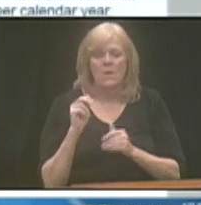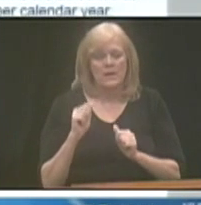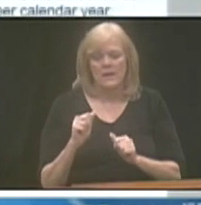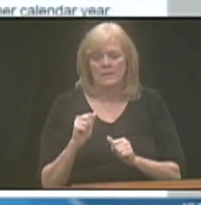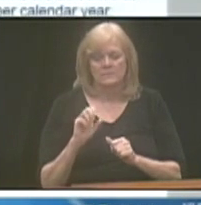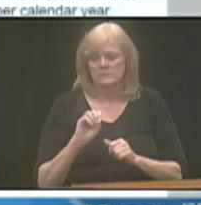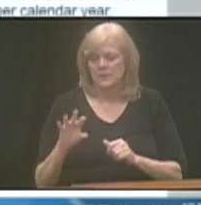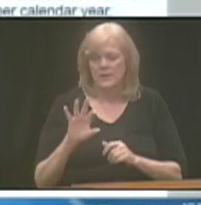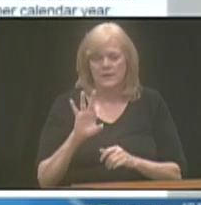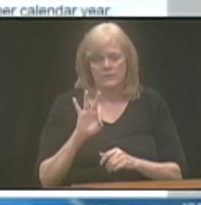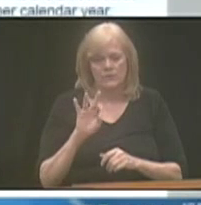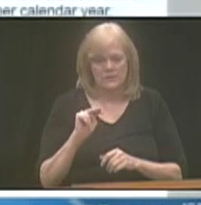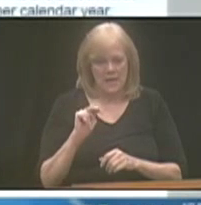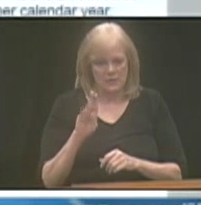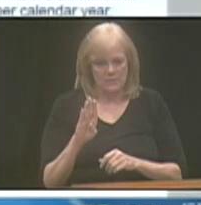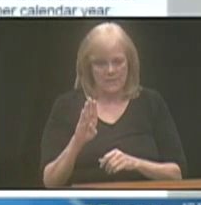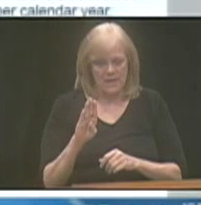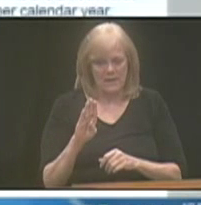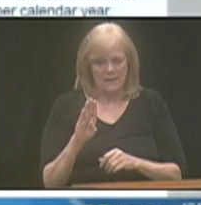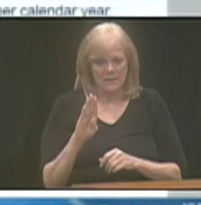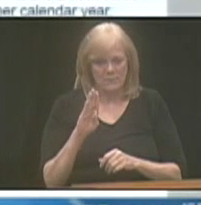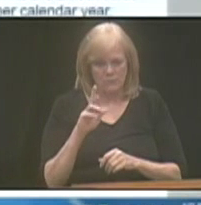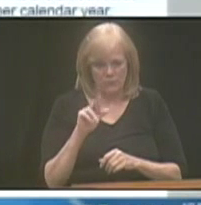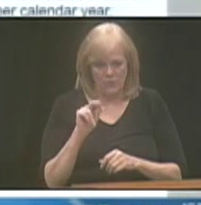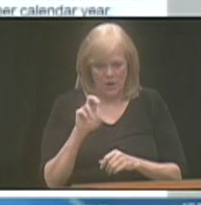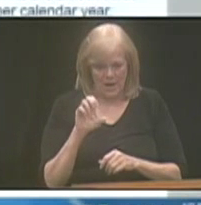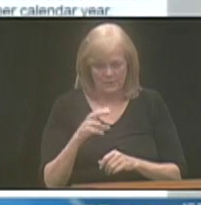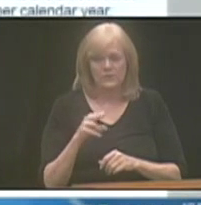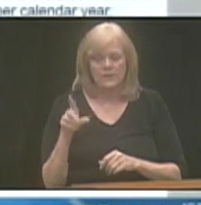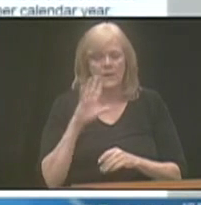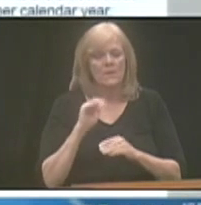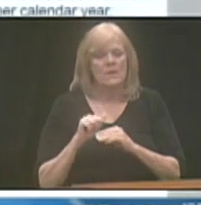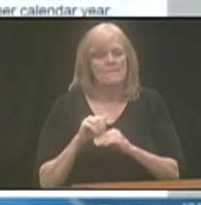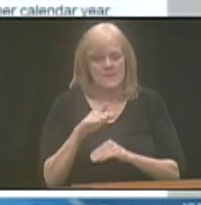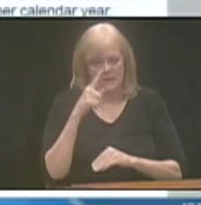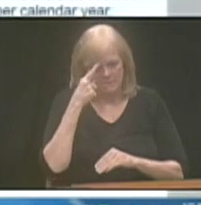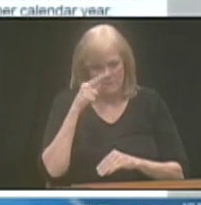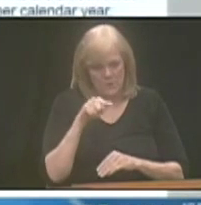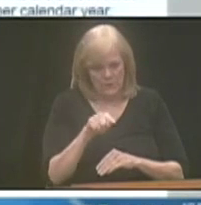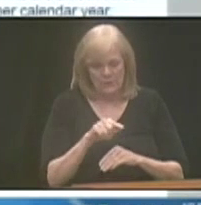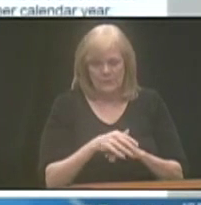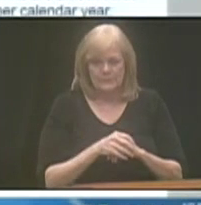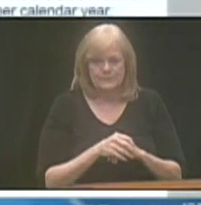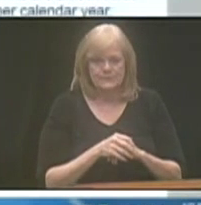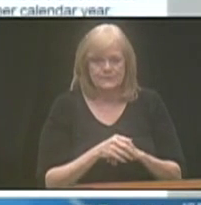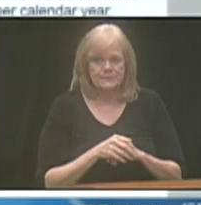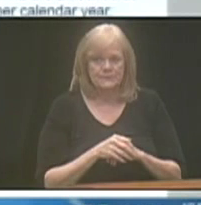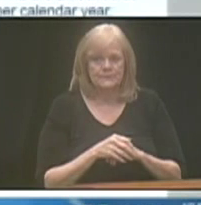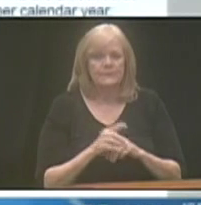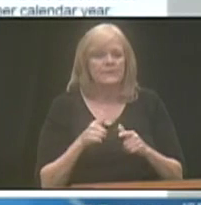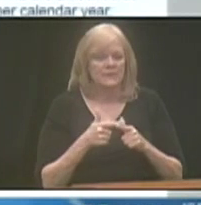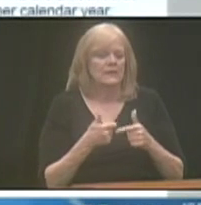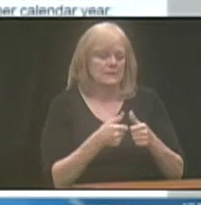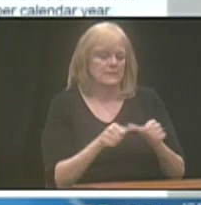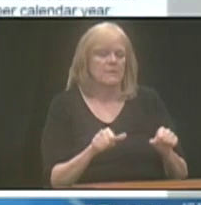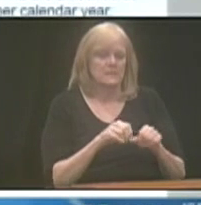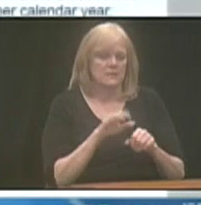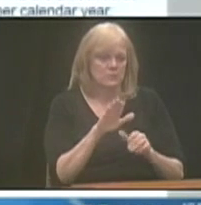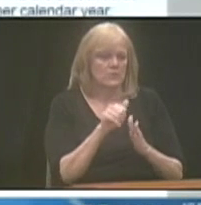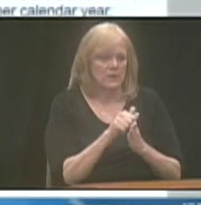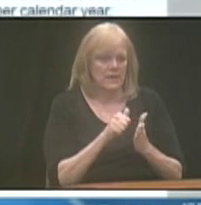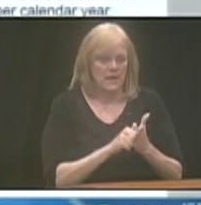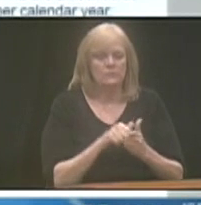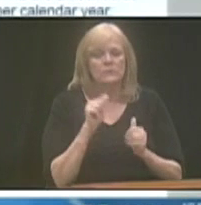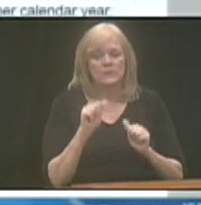can even drop it off at a first national branch and they will mail it in for you and then deposit into your account.